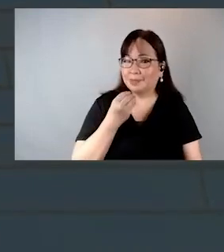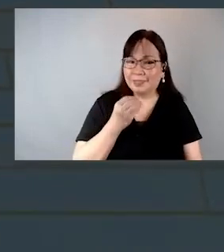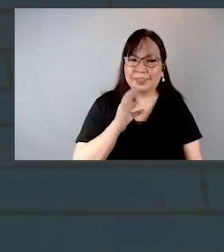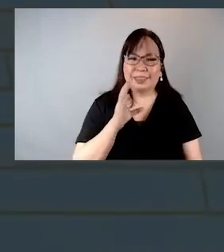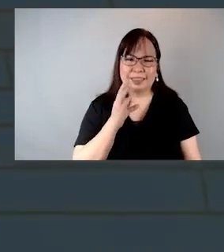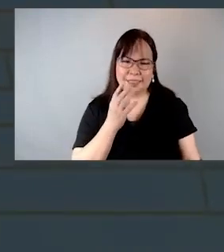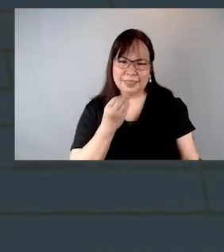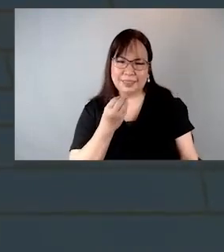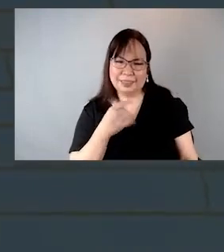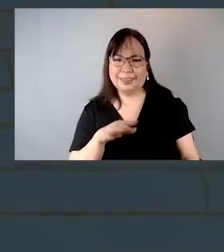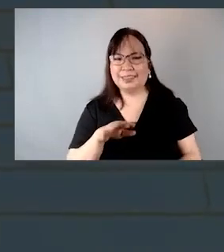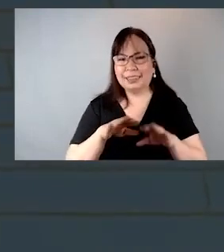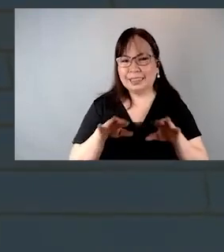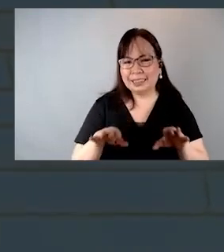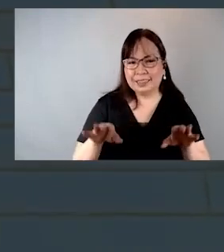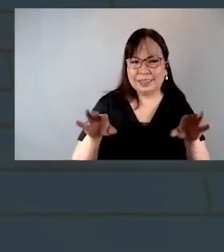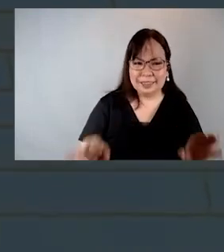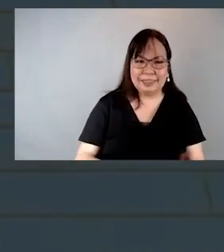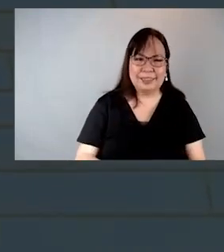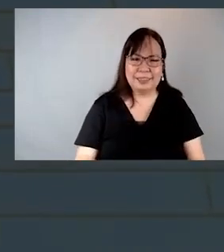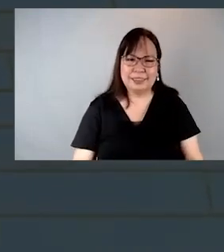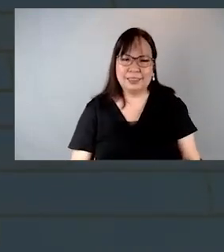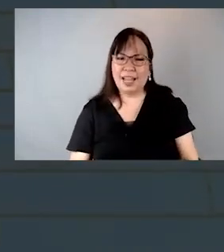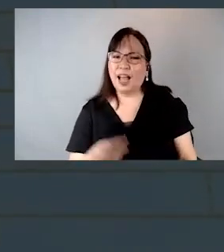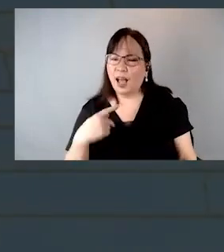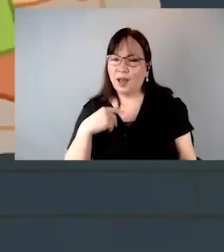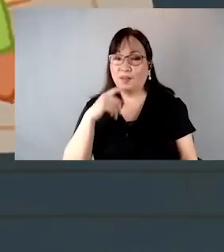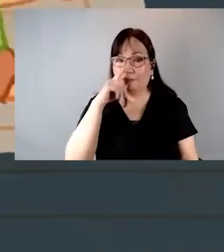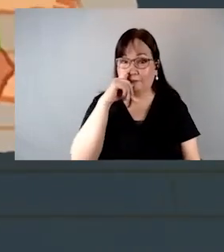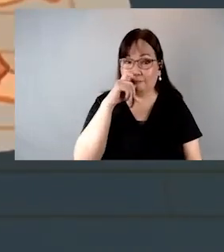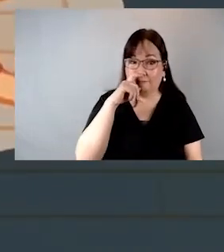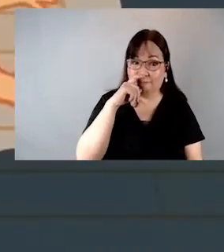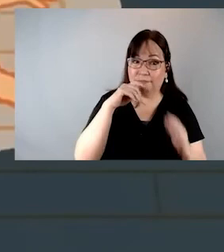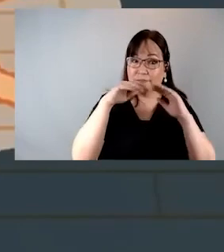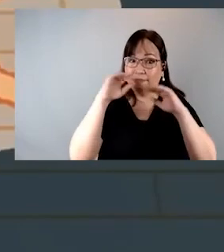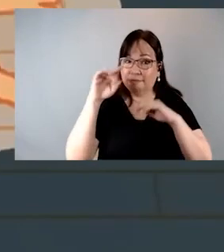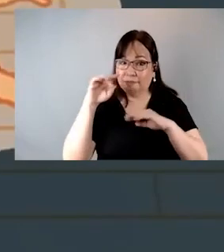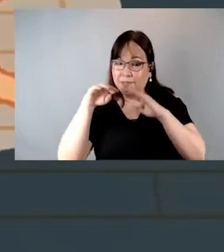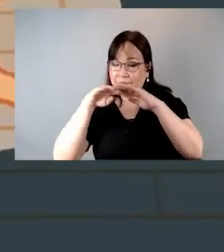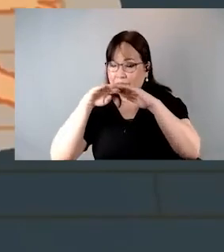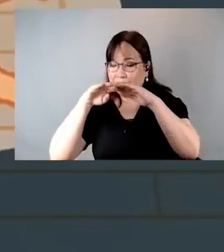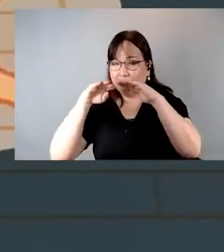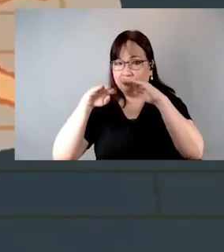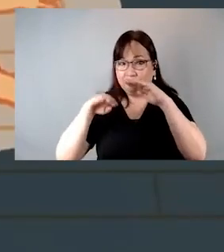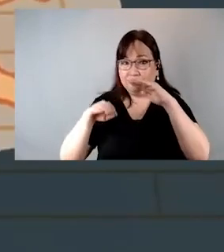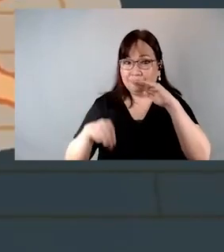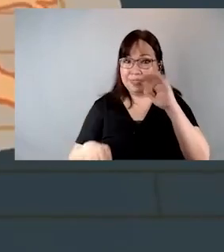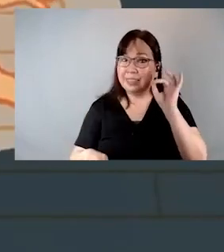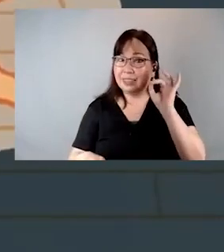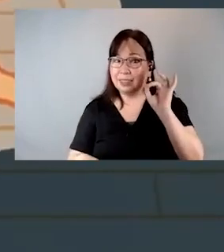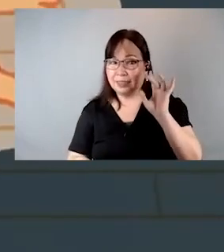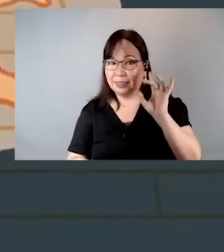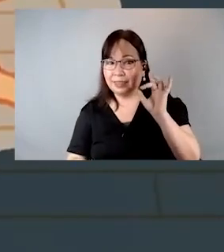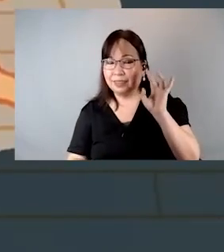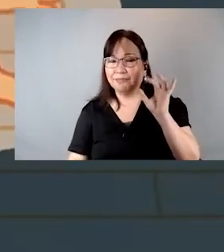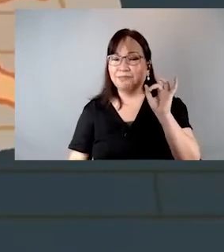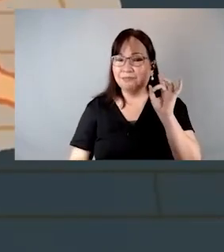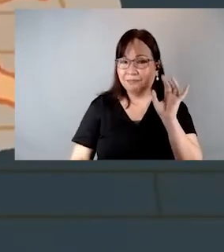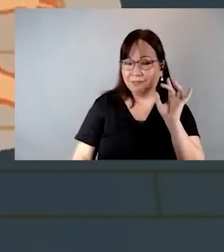Dr. Dr. Sino ba ang bata, may edad na mas mababa sa